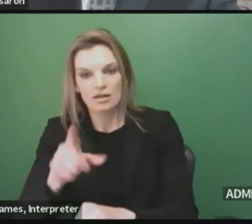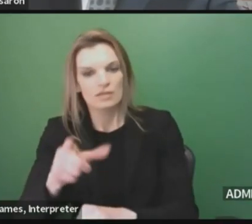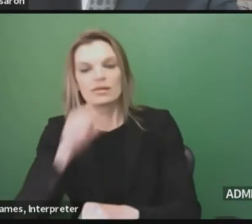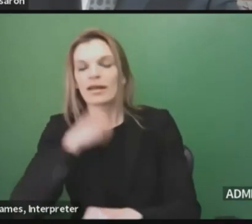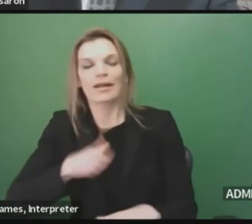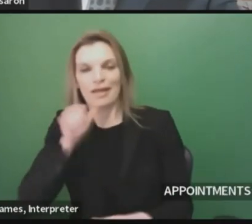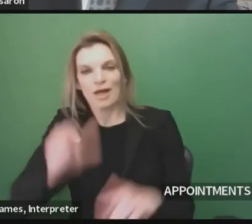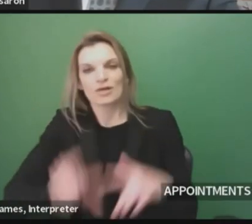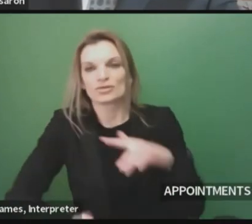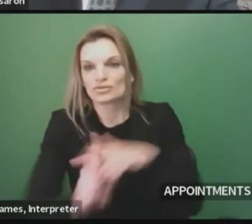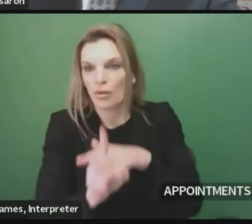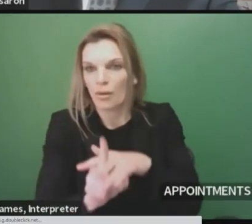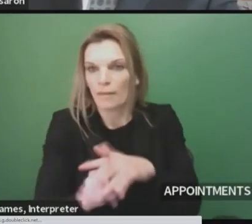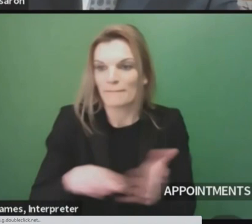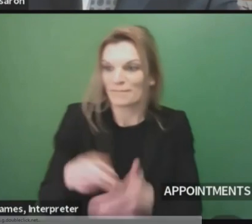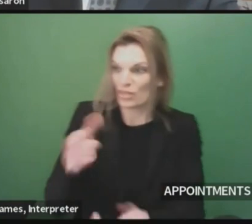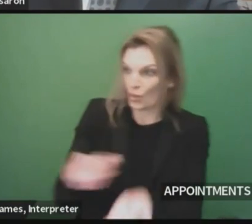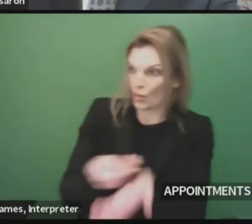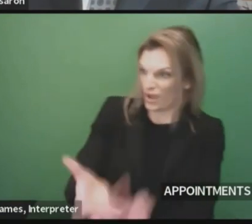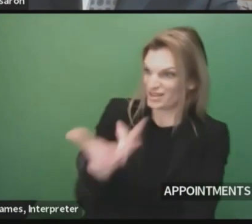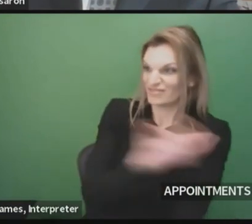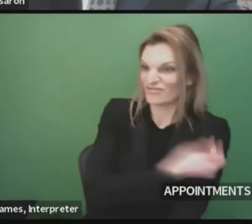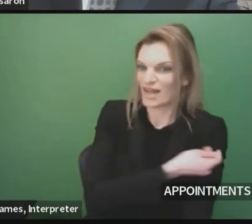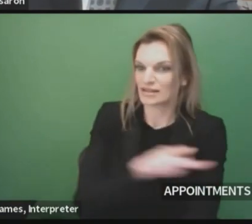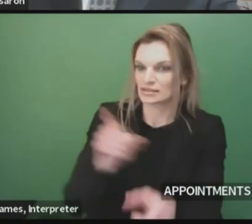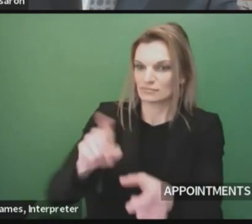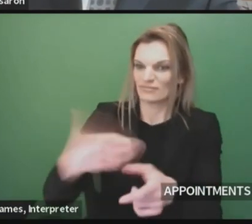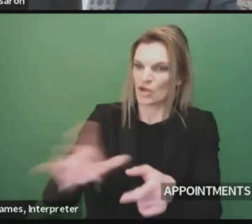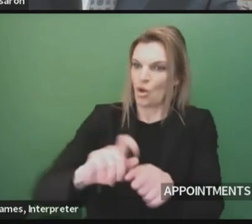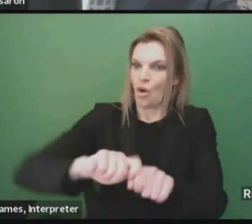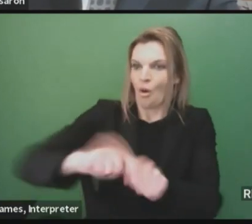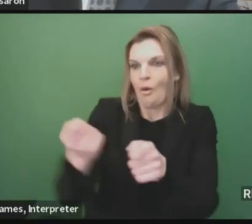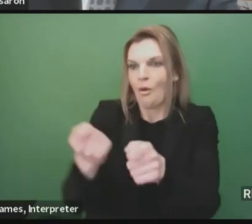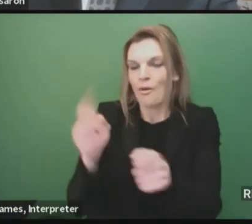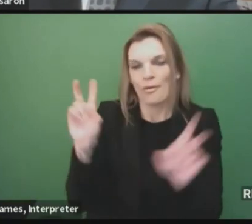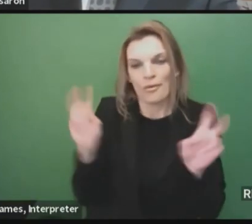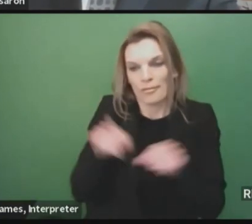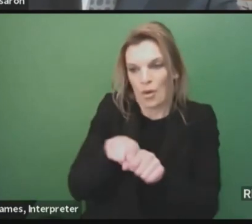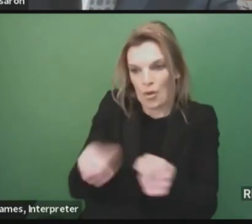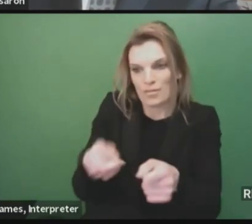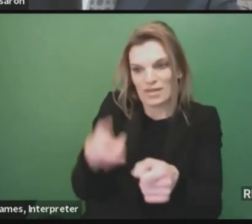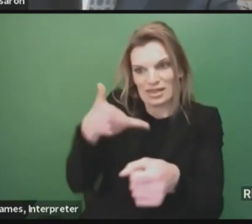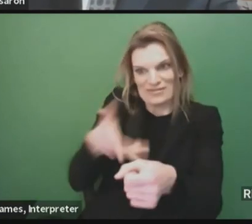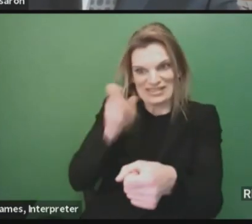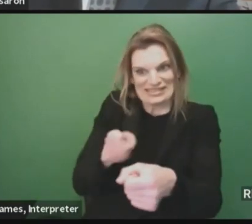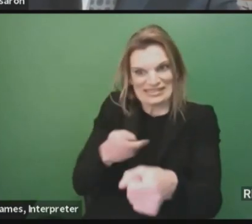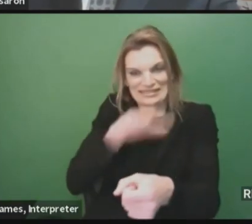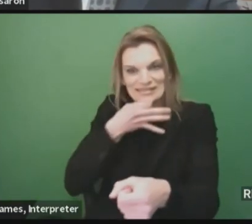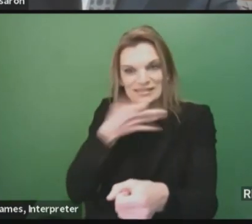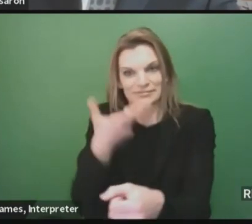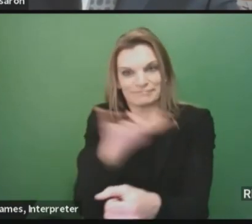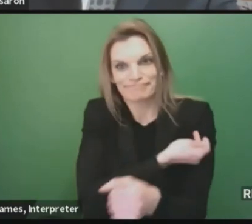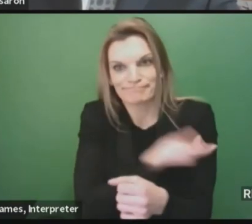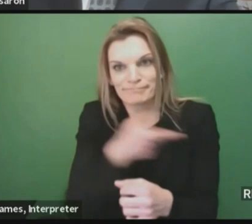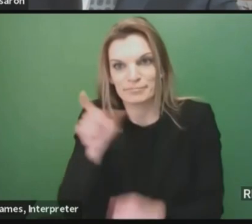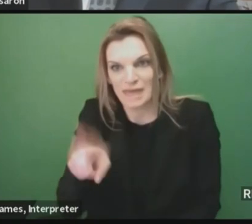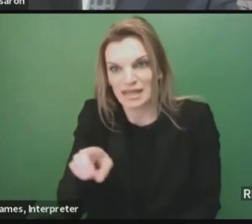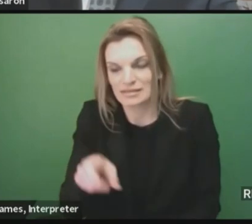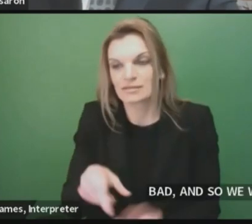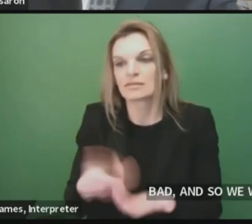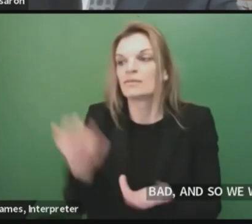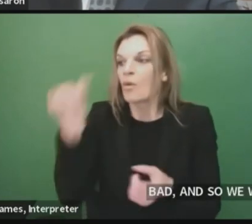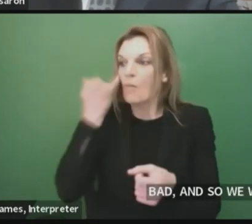bad. And so we will, you know, the people that are administering vaccines will look for other